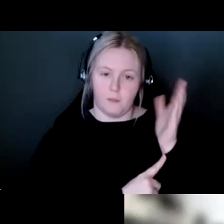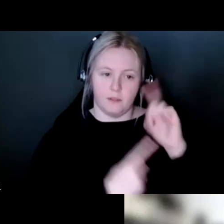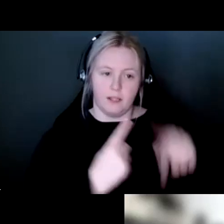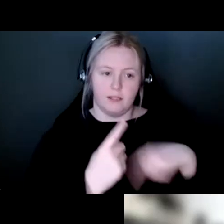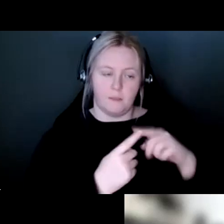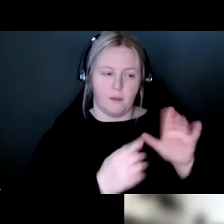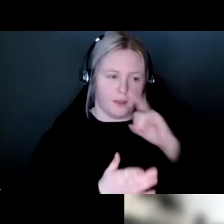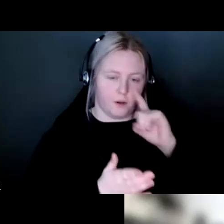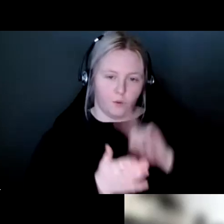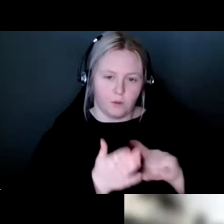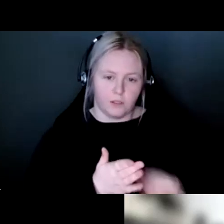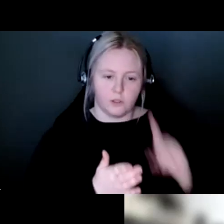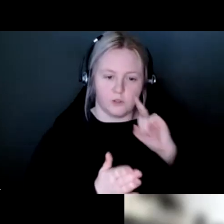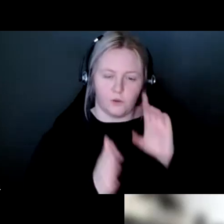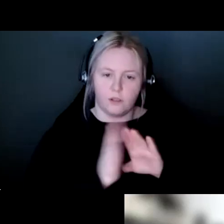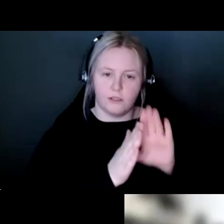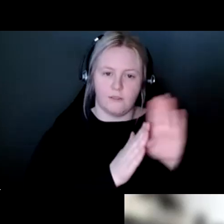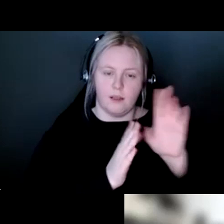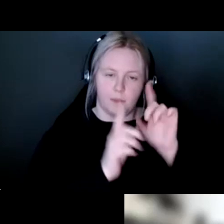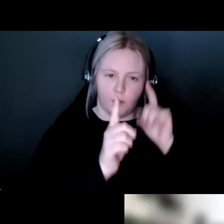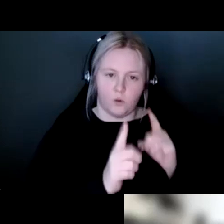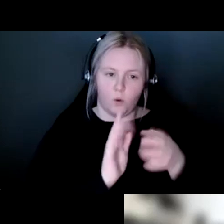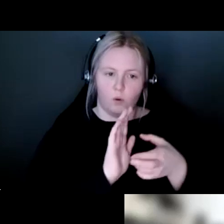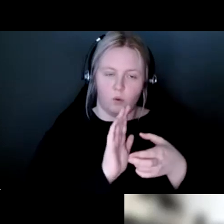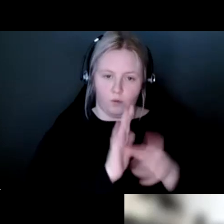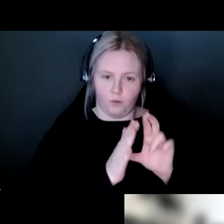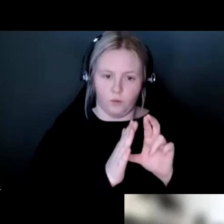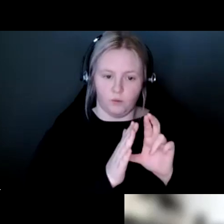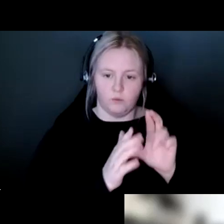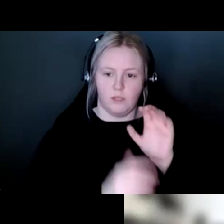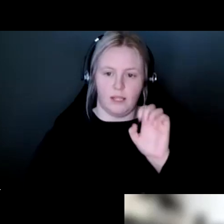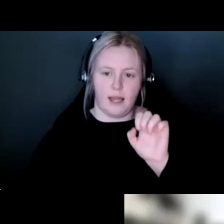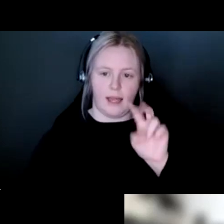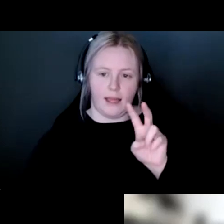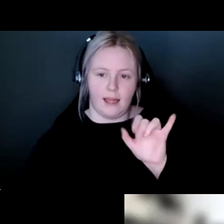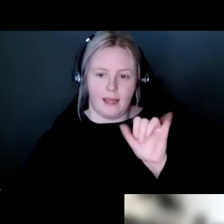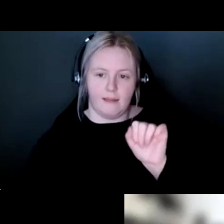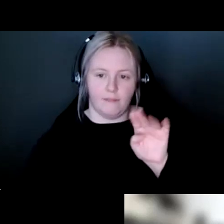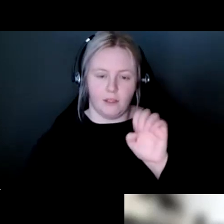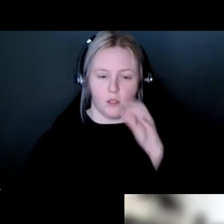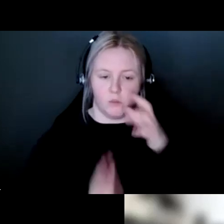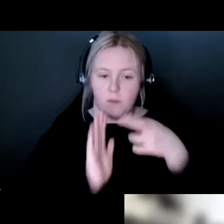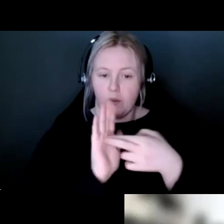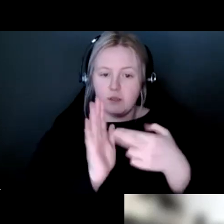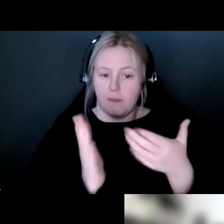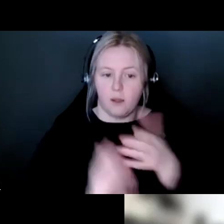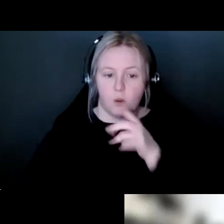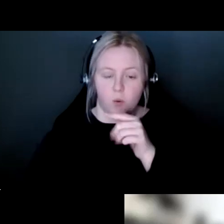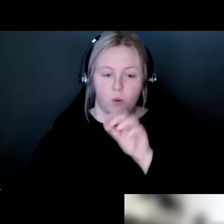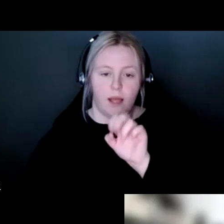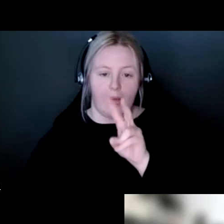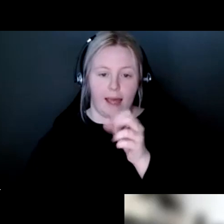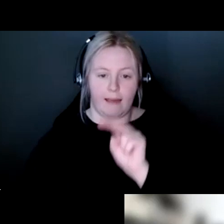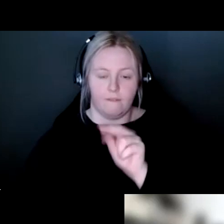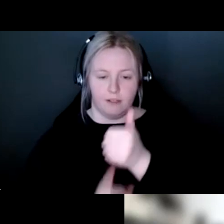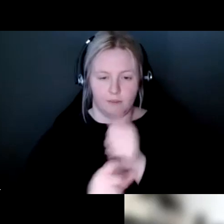sustainable development goals literature review. Today, Eviance will be represented by Evan Wicklund, who is a Manitoba Office Lead